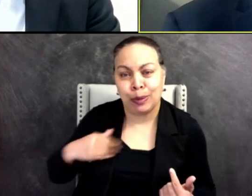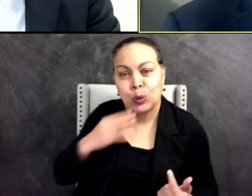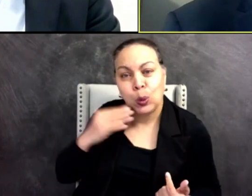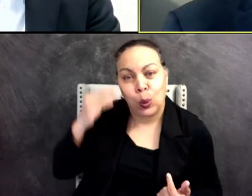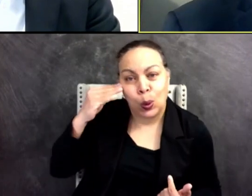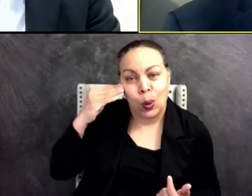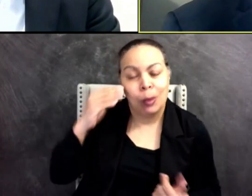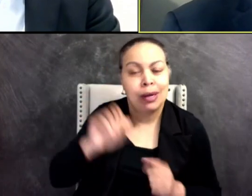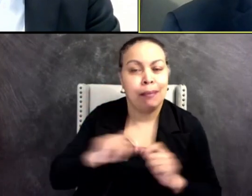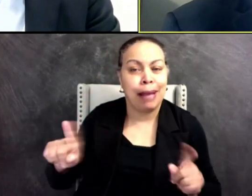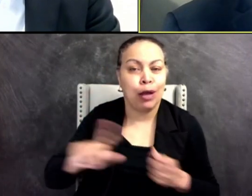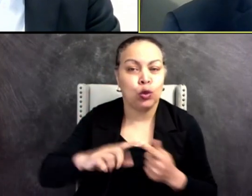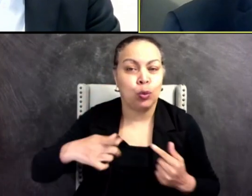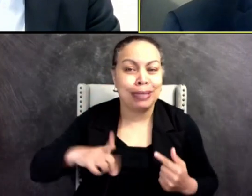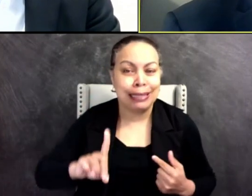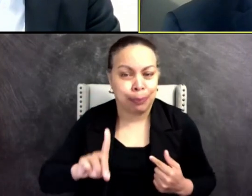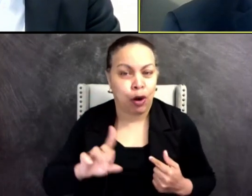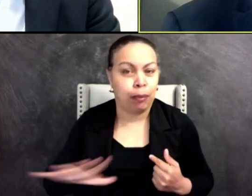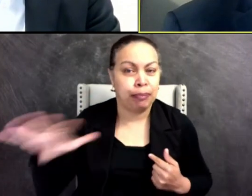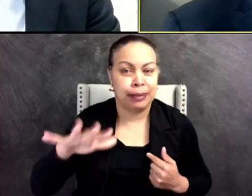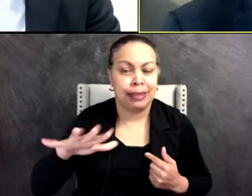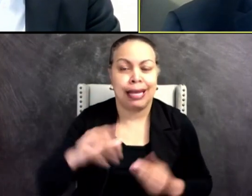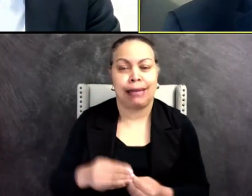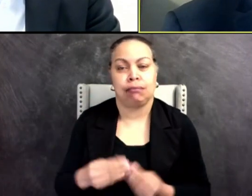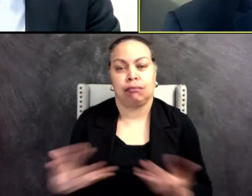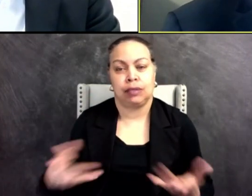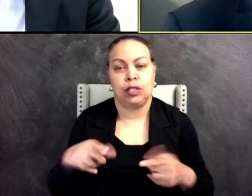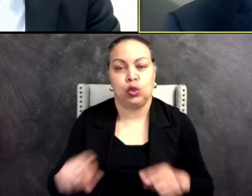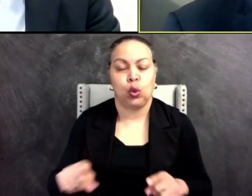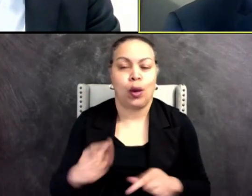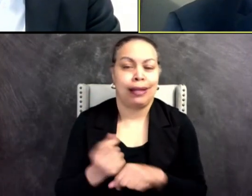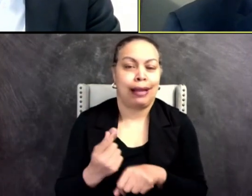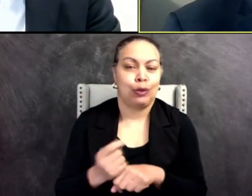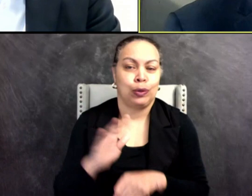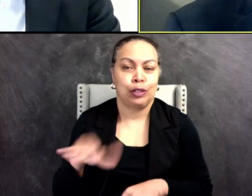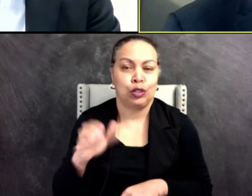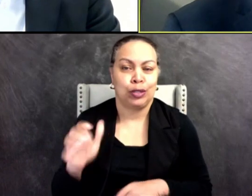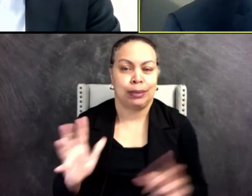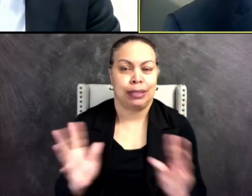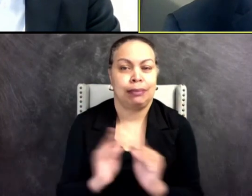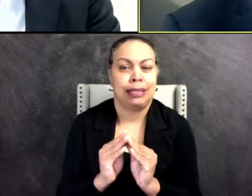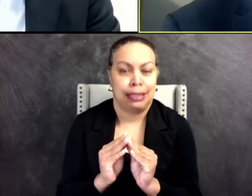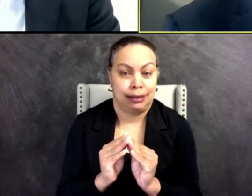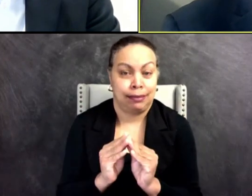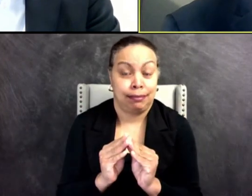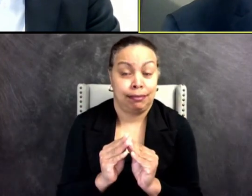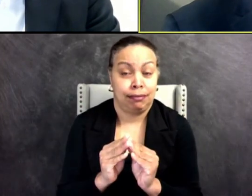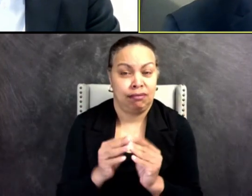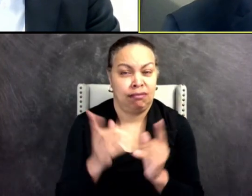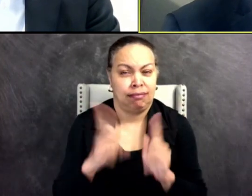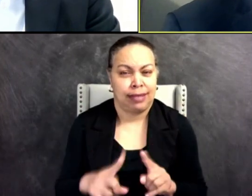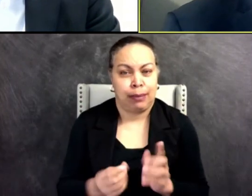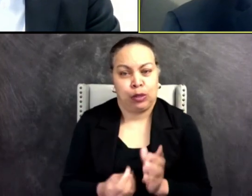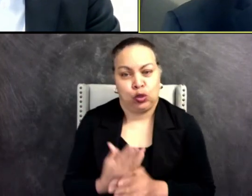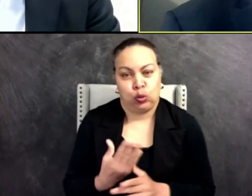mailed to police departments, and then given out at our annual business meetings. In the spring of 2018,